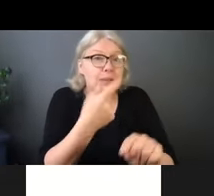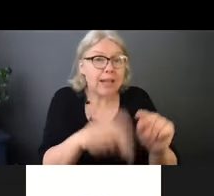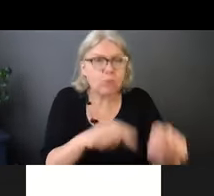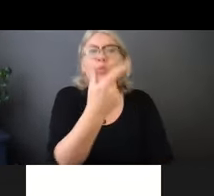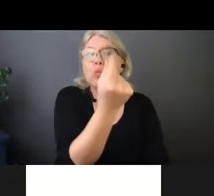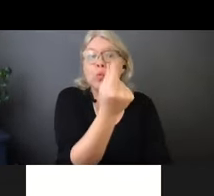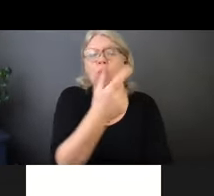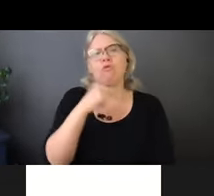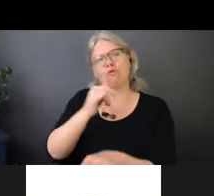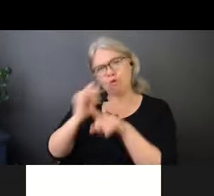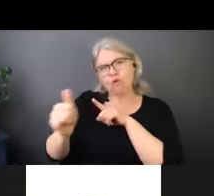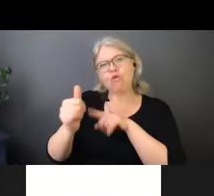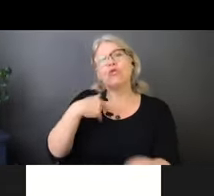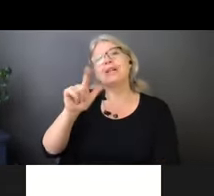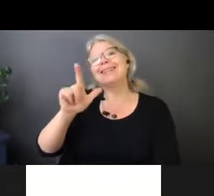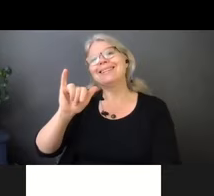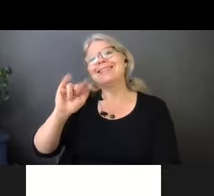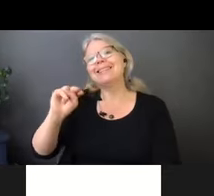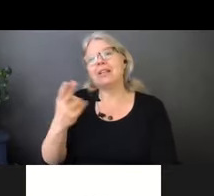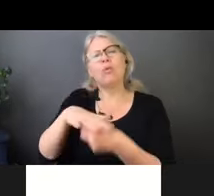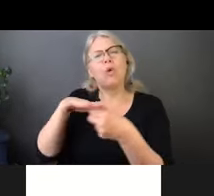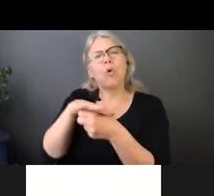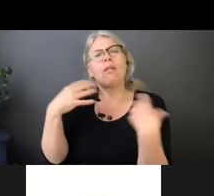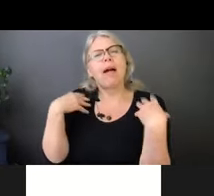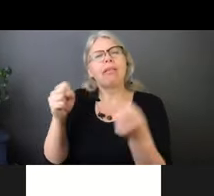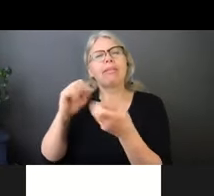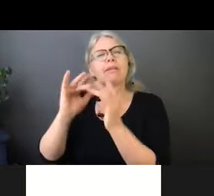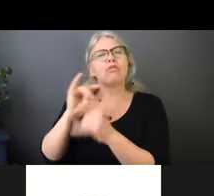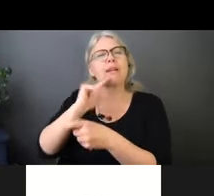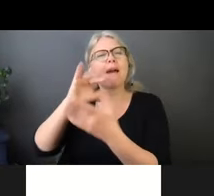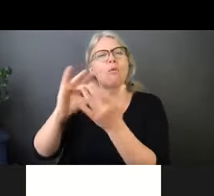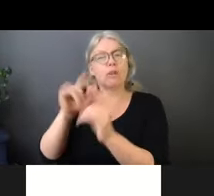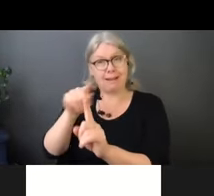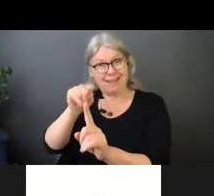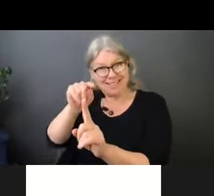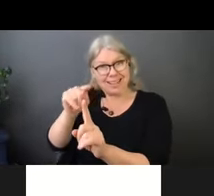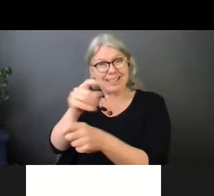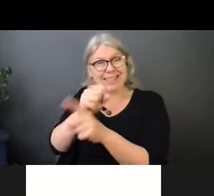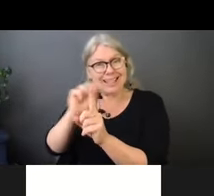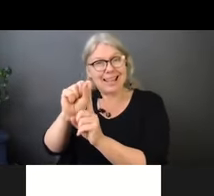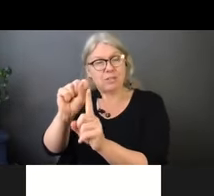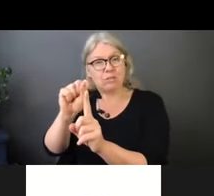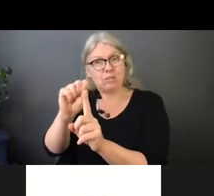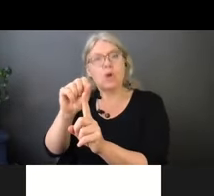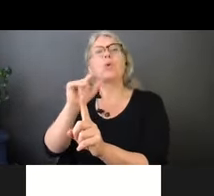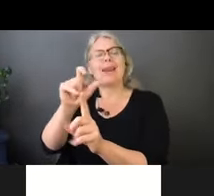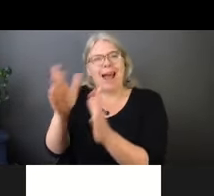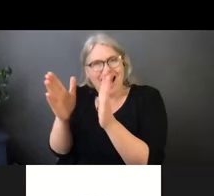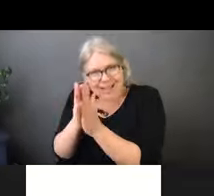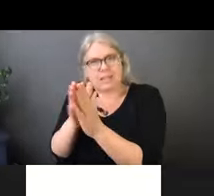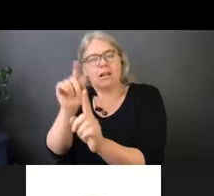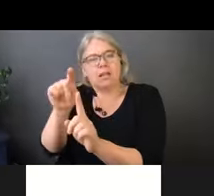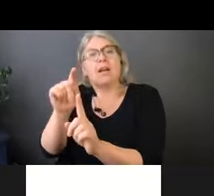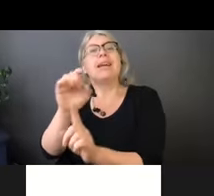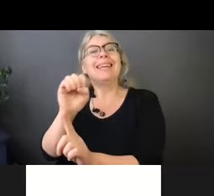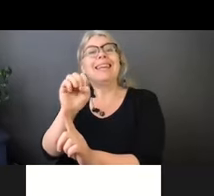Uh, your Lynn and ask your case coordinator to get the EMS in your area to